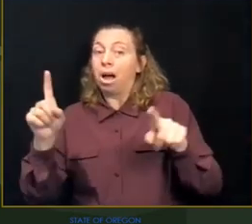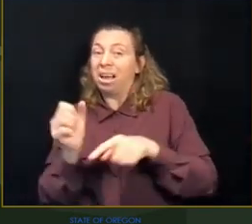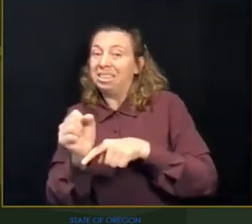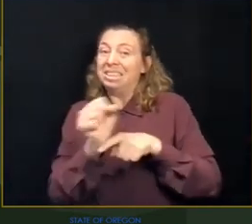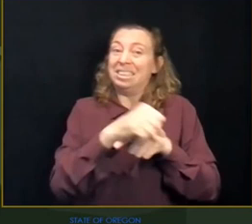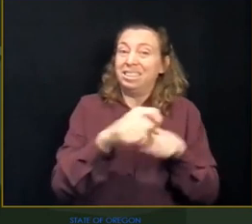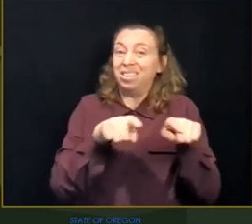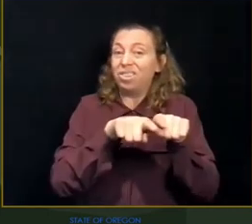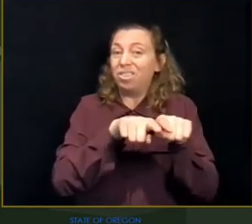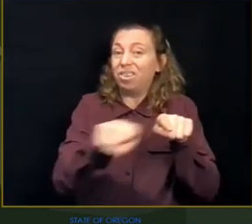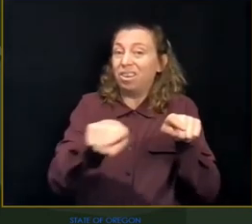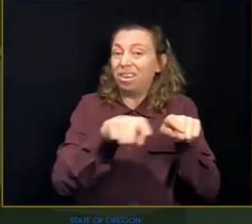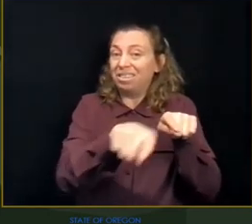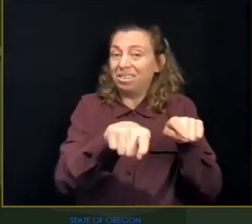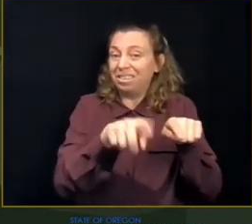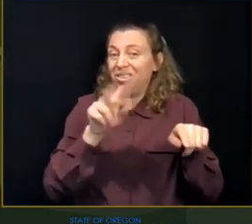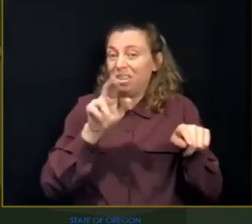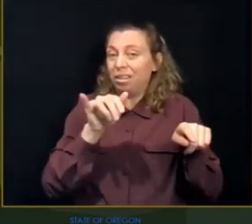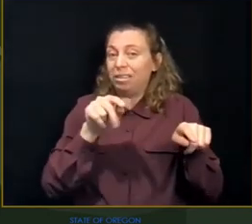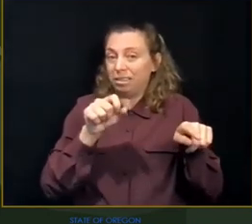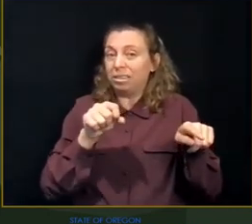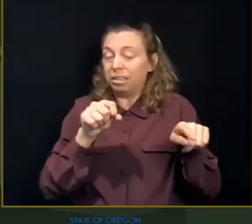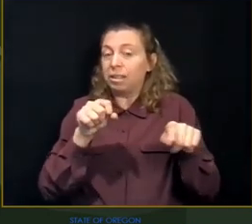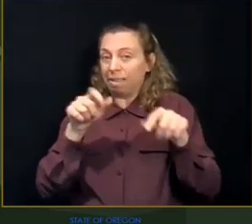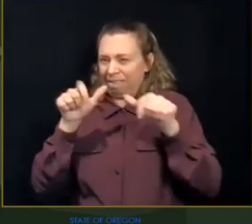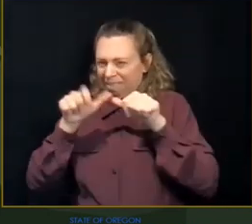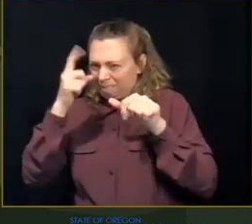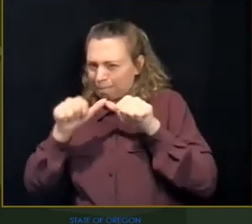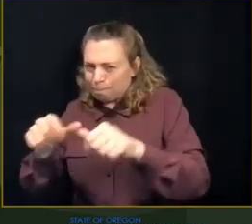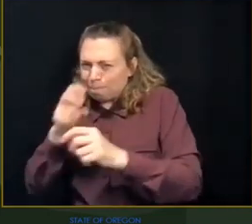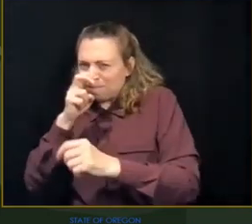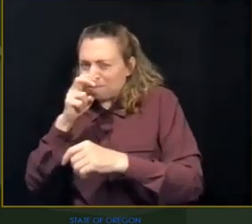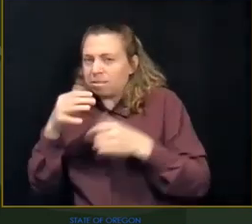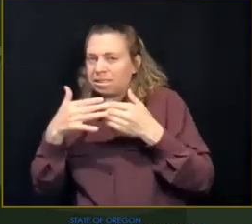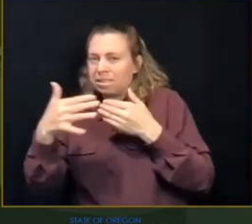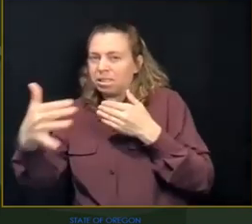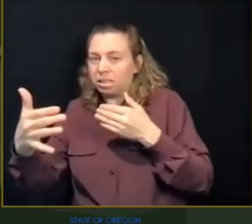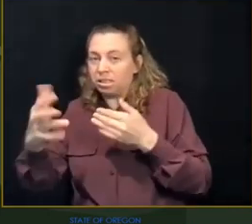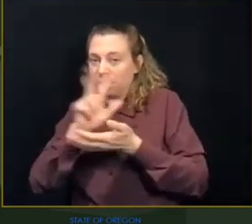to lift restrictions statewide and return to a sense of normalcy by the end of June. keep doing this Bye,